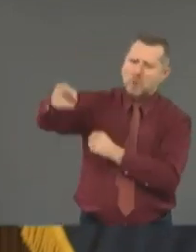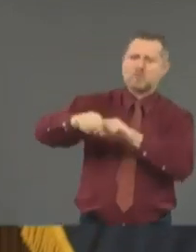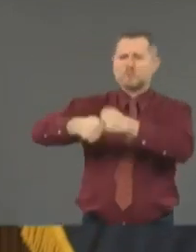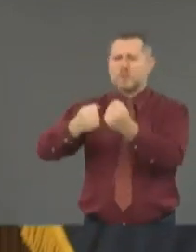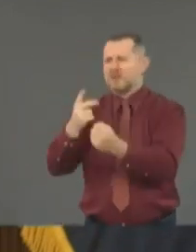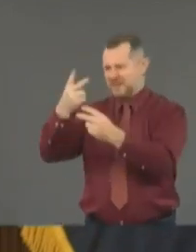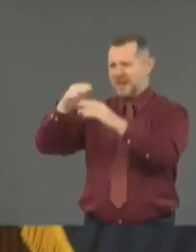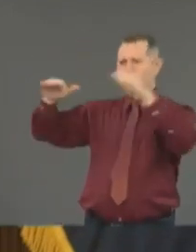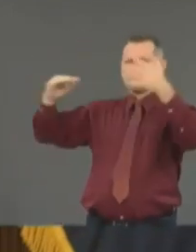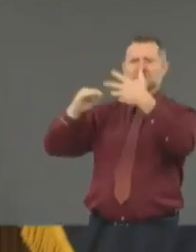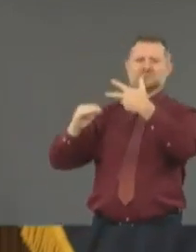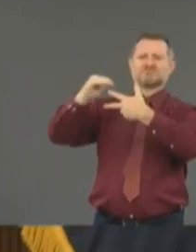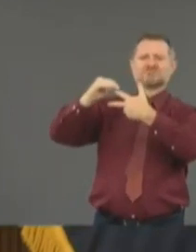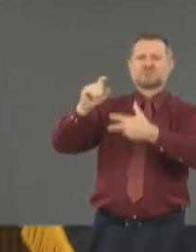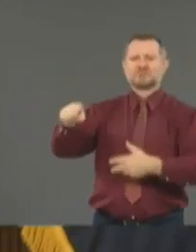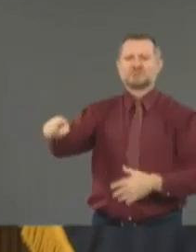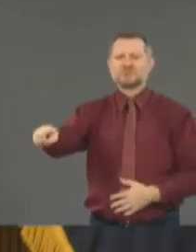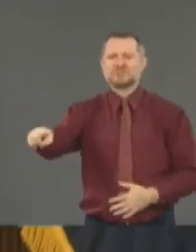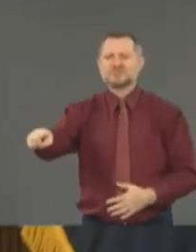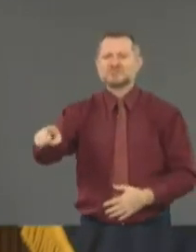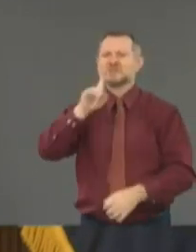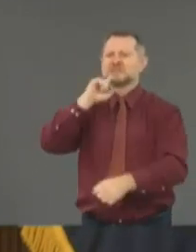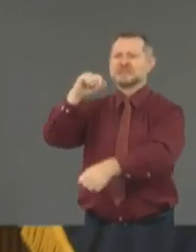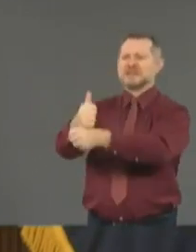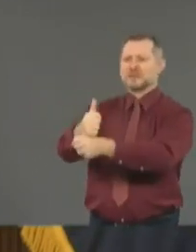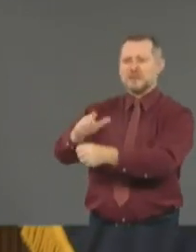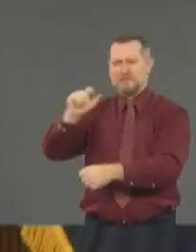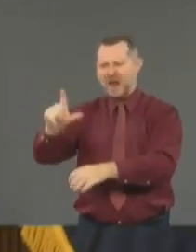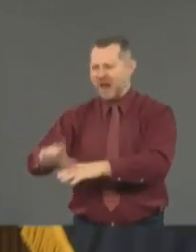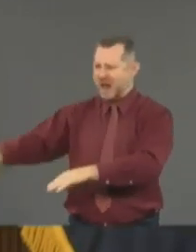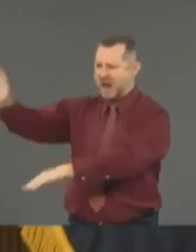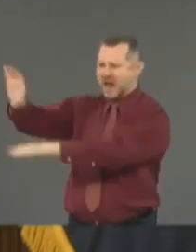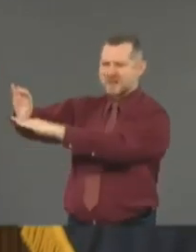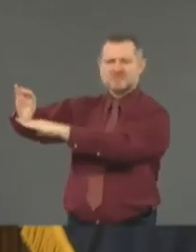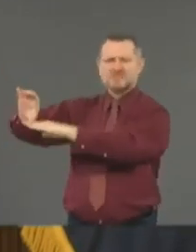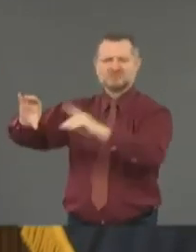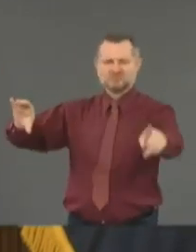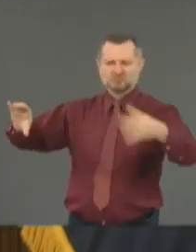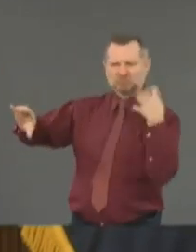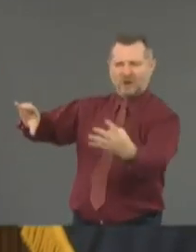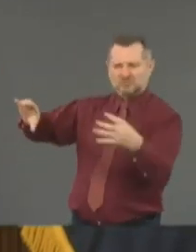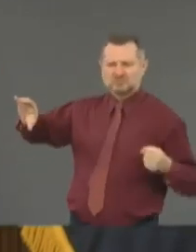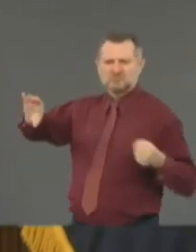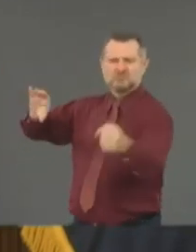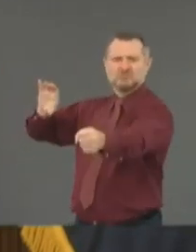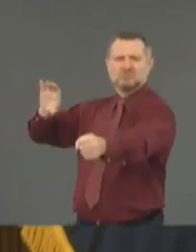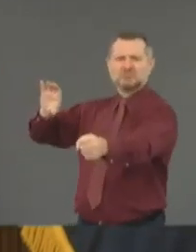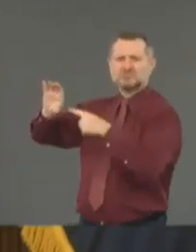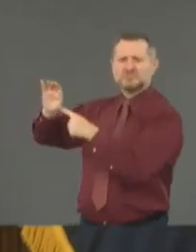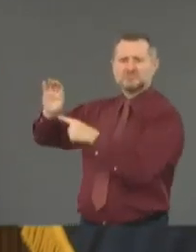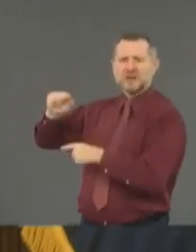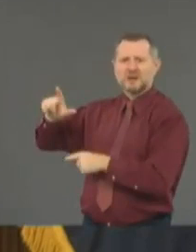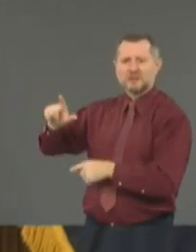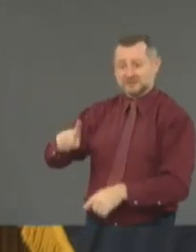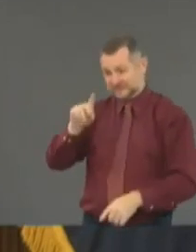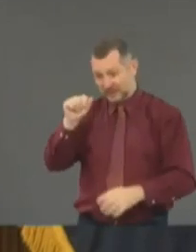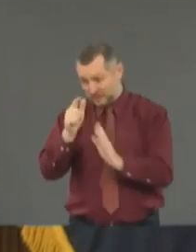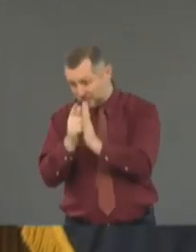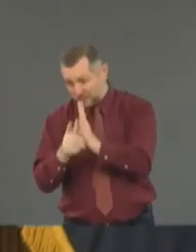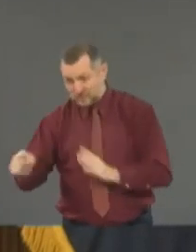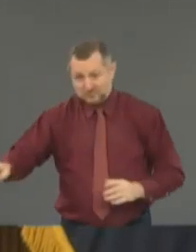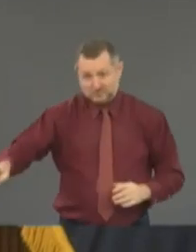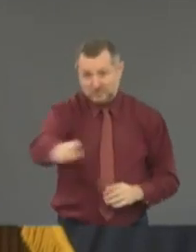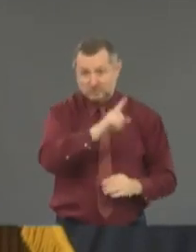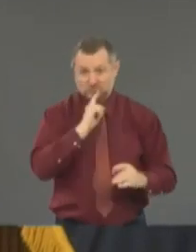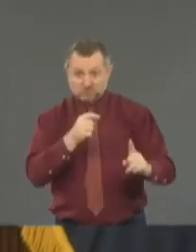bail. I believe that. The DAs, you attack a police officer. You hit a police officer with a